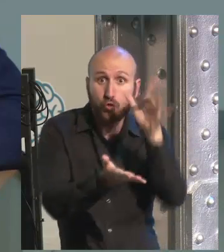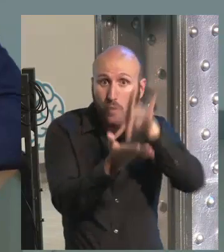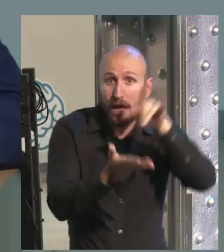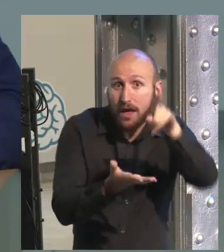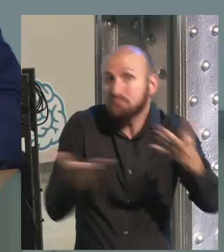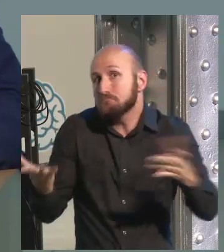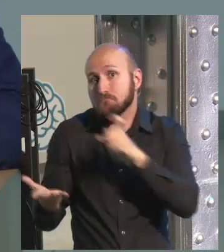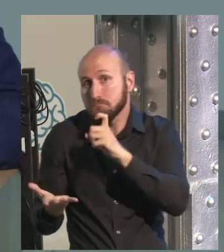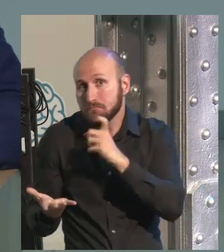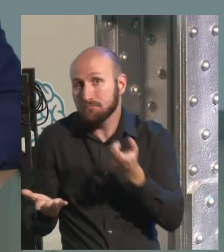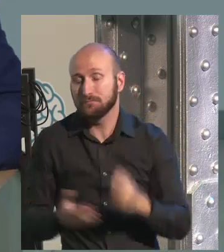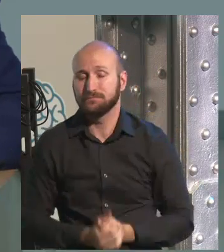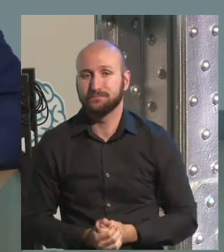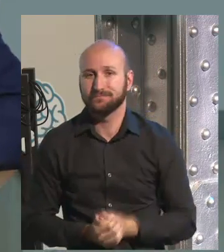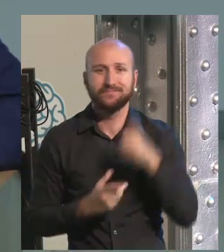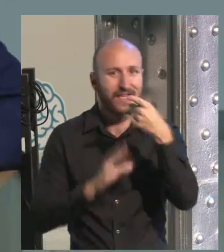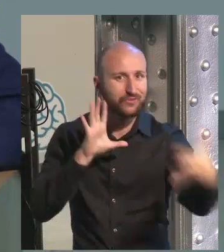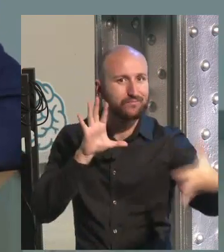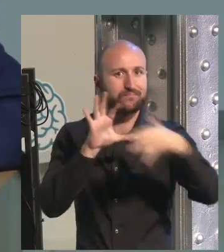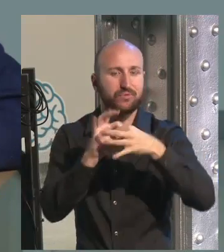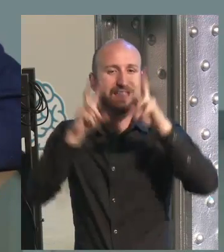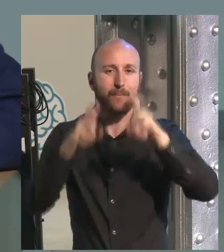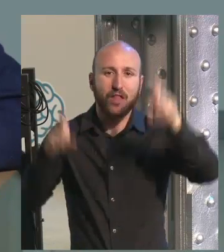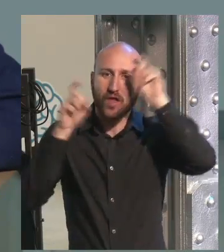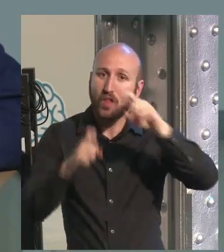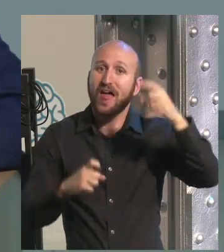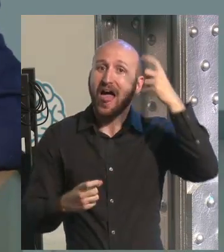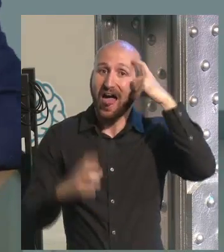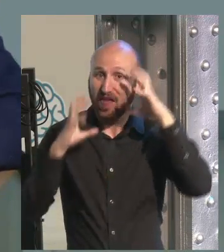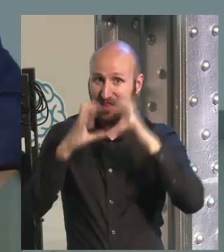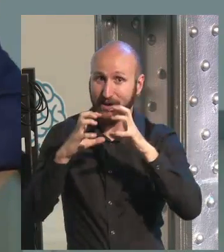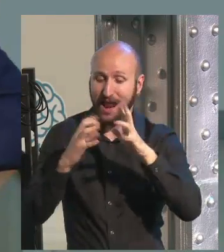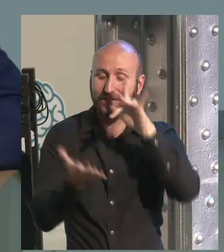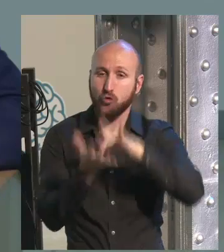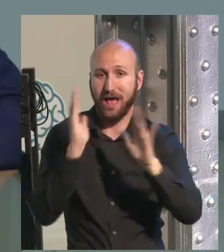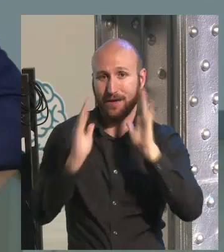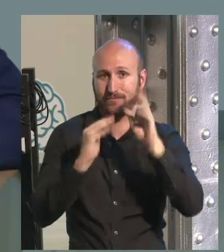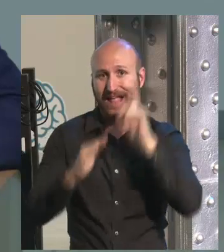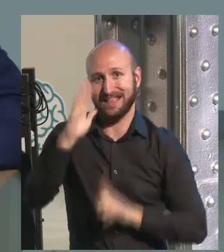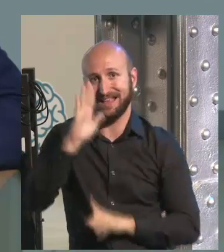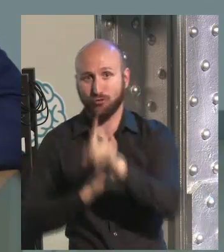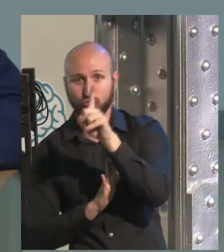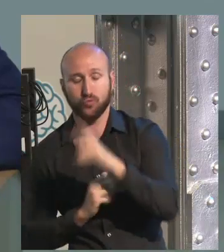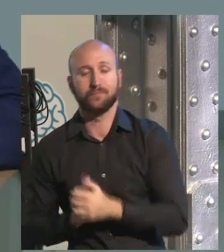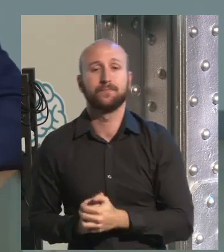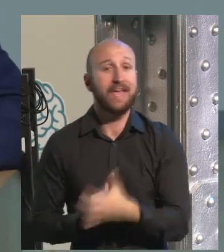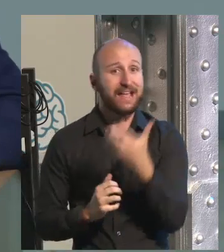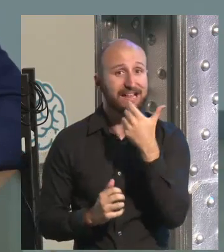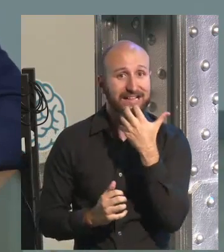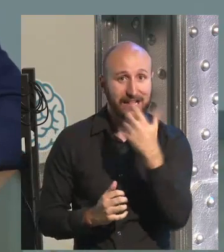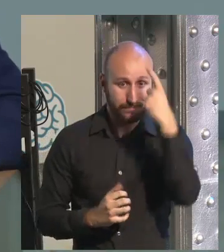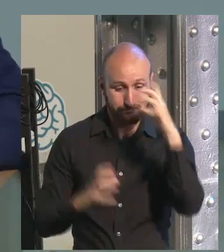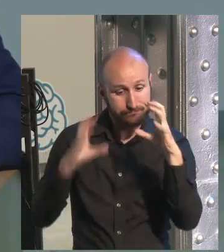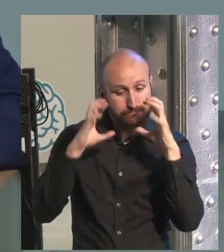in teaching languages or so many other things, five, six, seven years